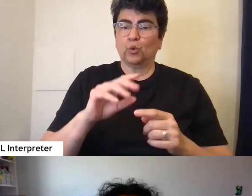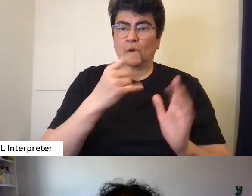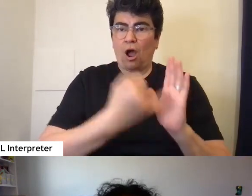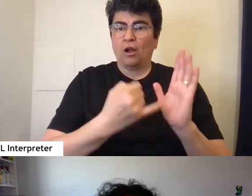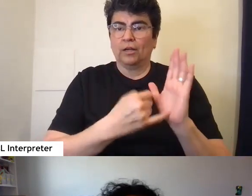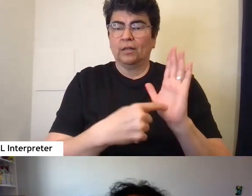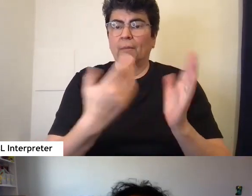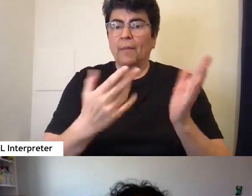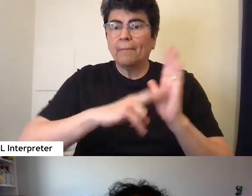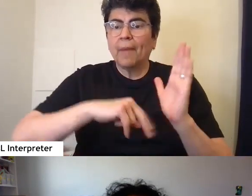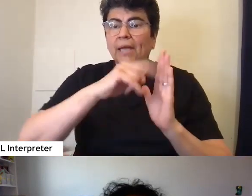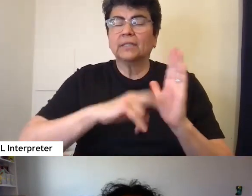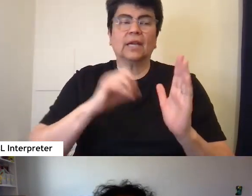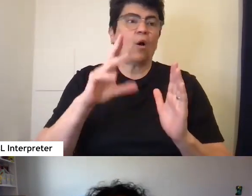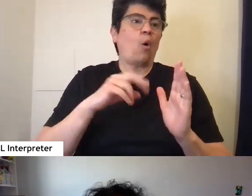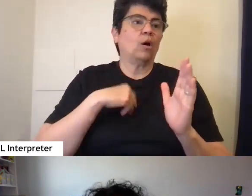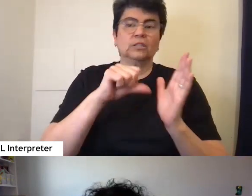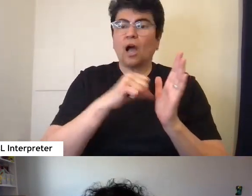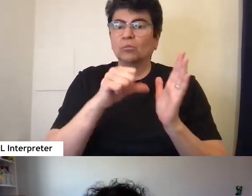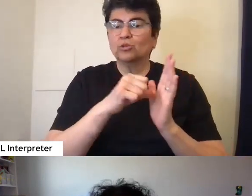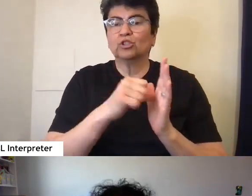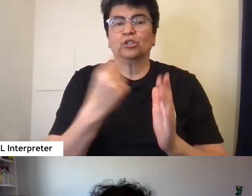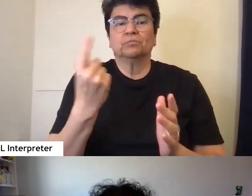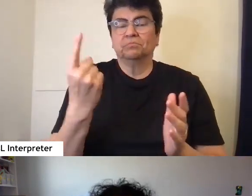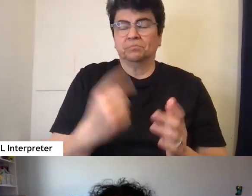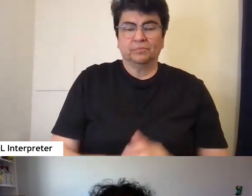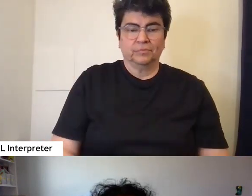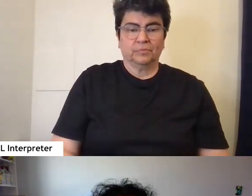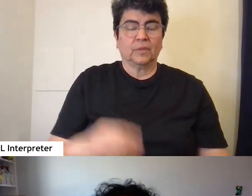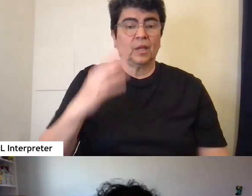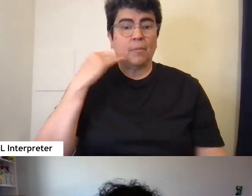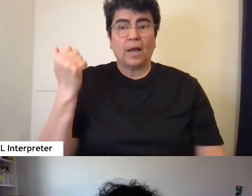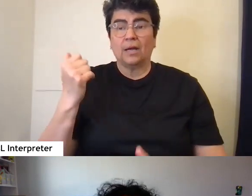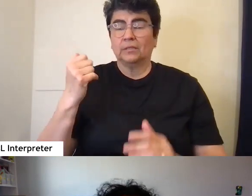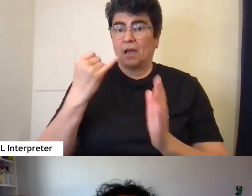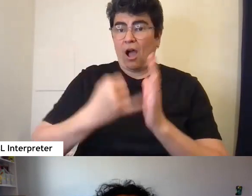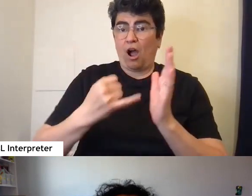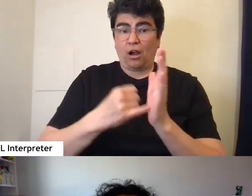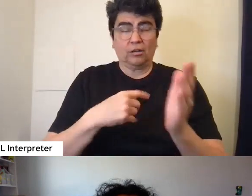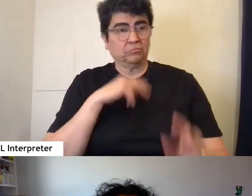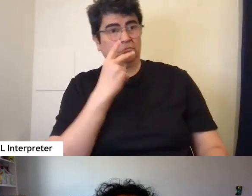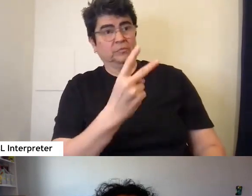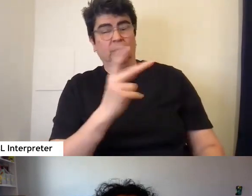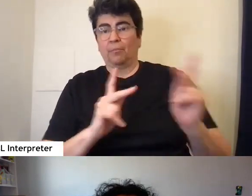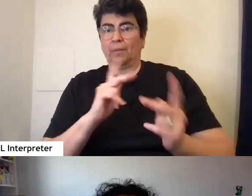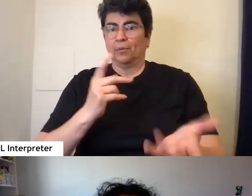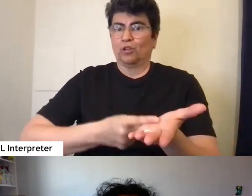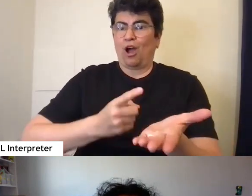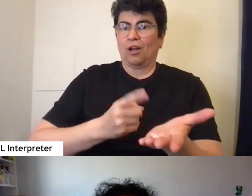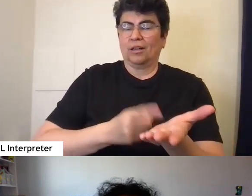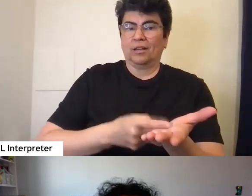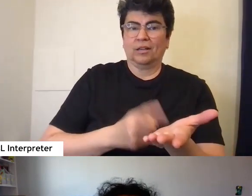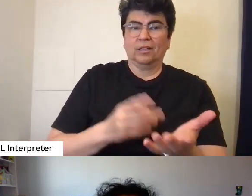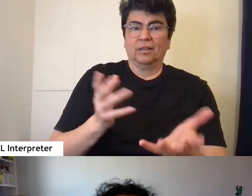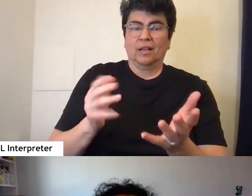painting or a sculpture or what have you, because art gets people talking. And sometimes that